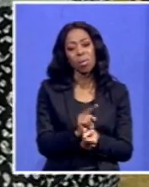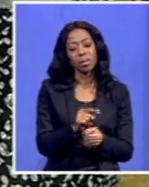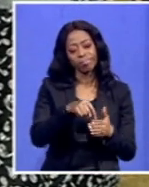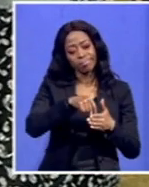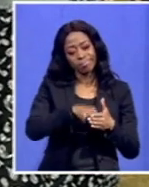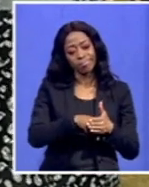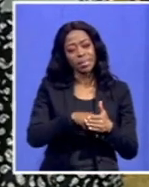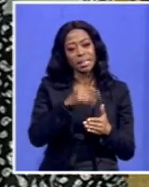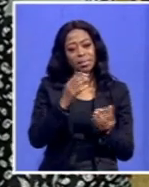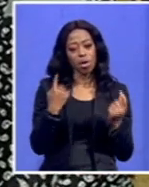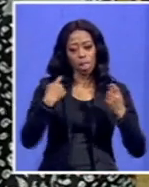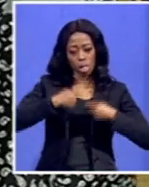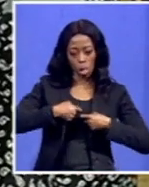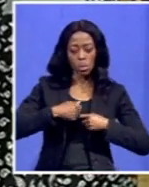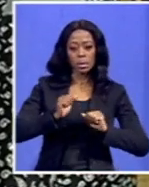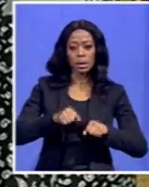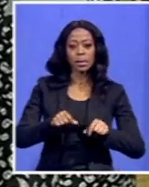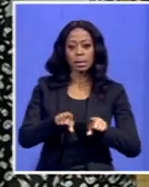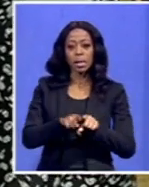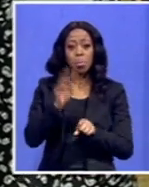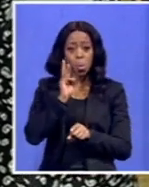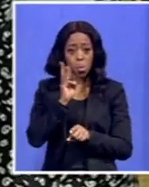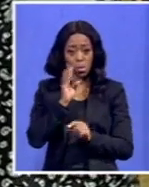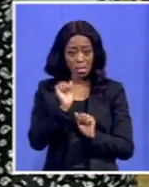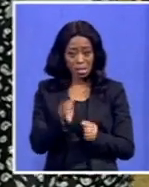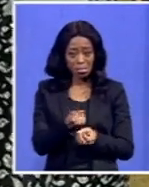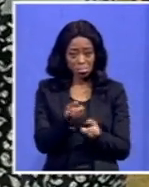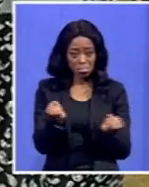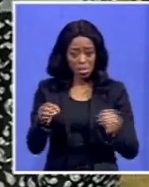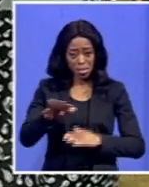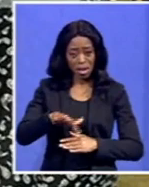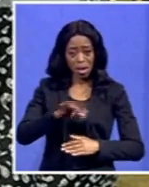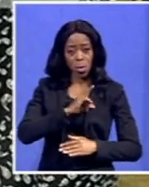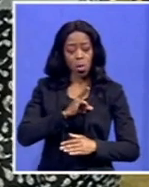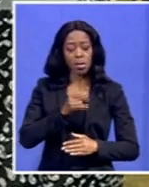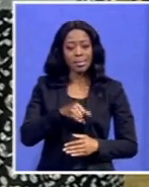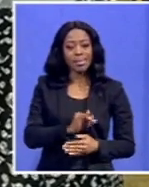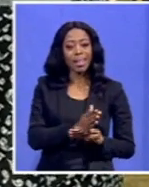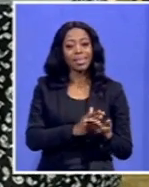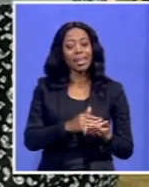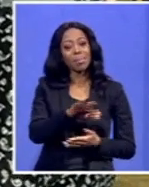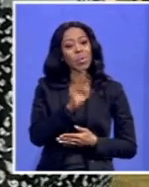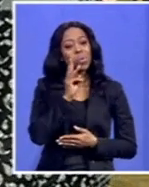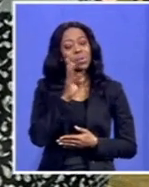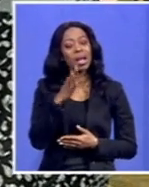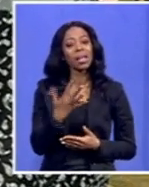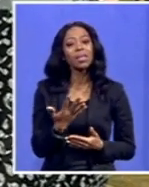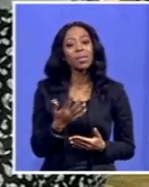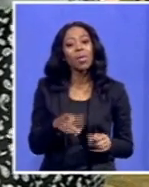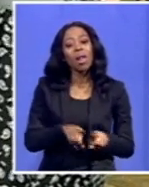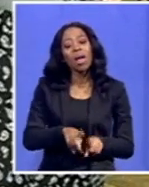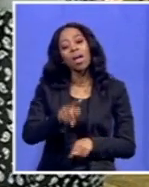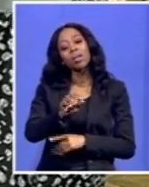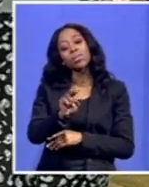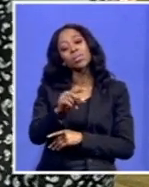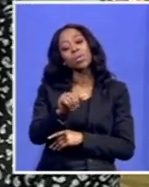statement there will be some clothing. Do you also provide water in areas because there are still some areas without water like Tongat